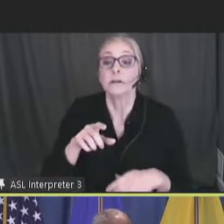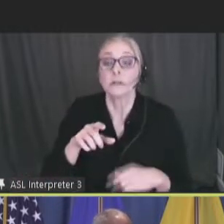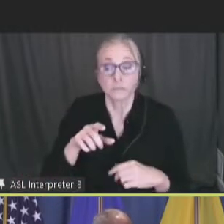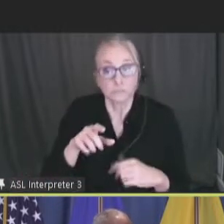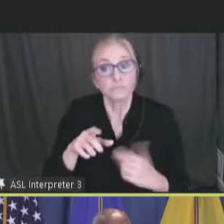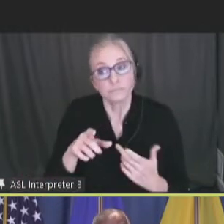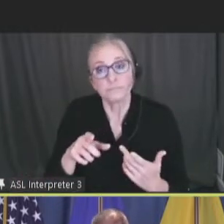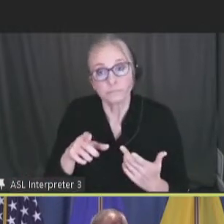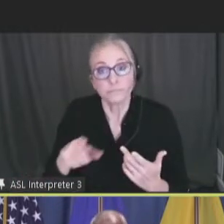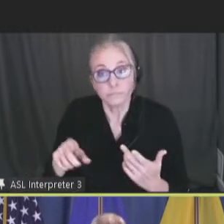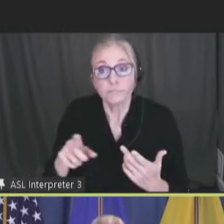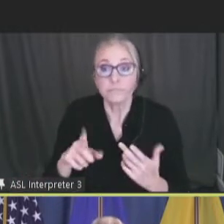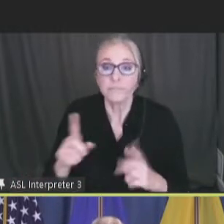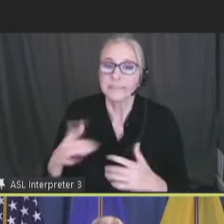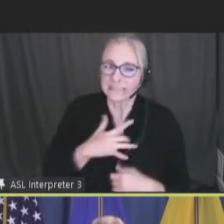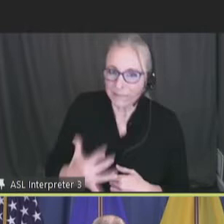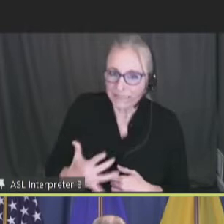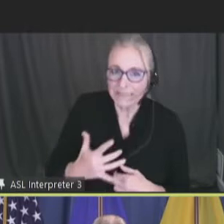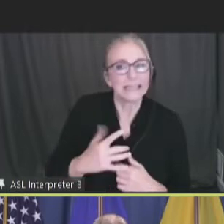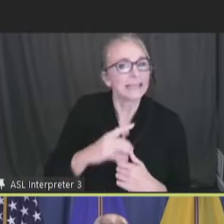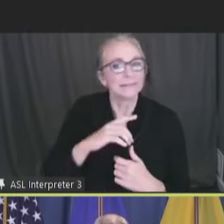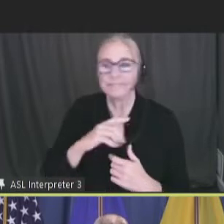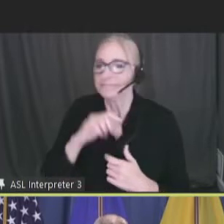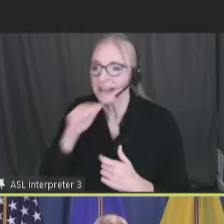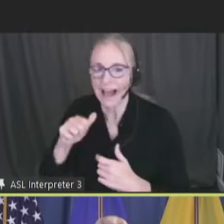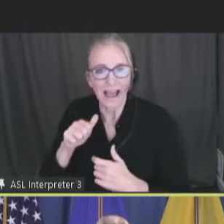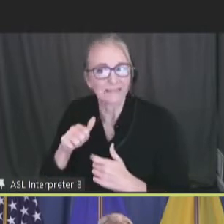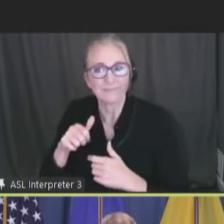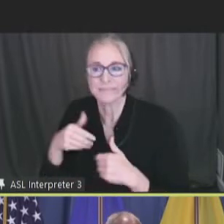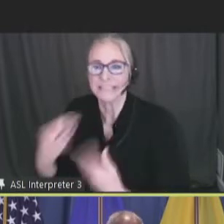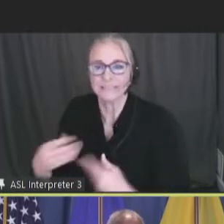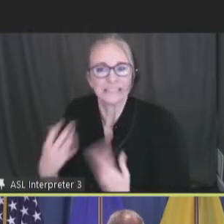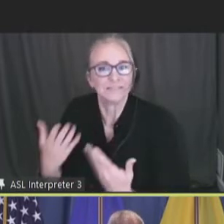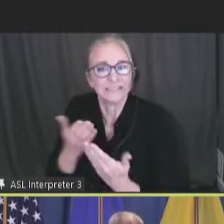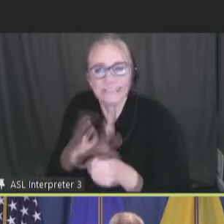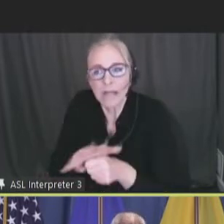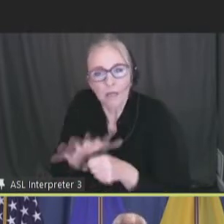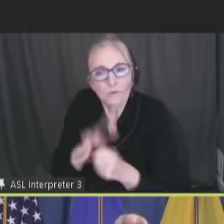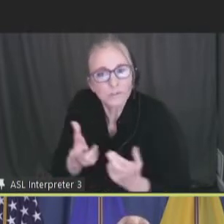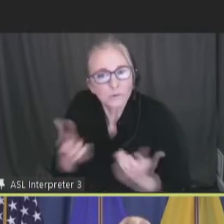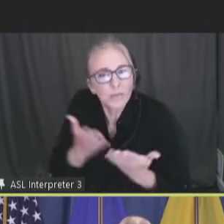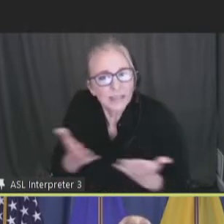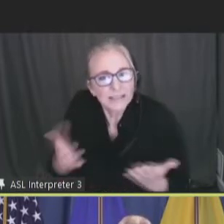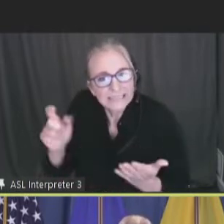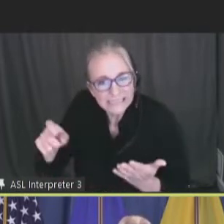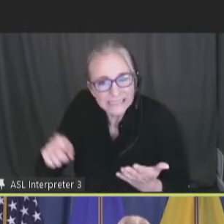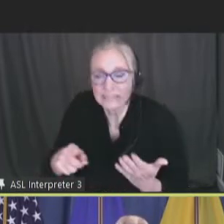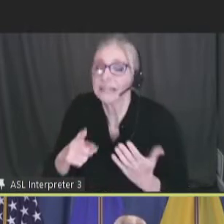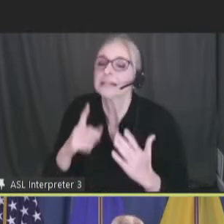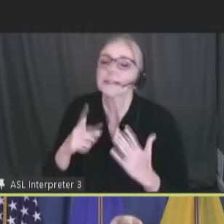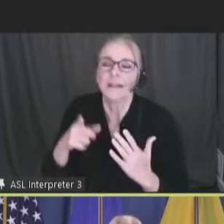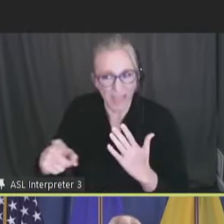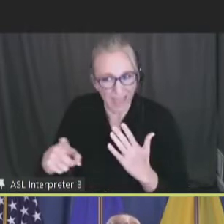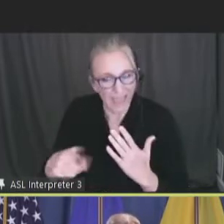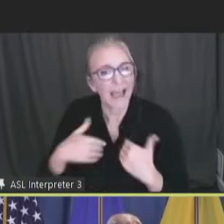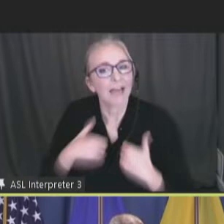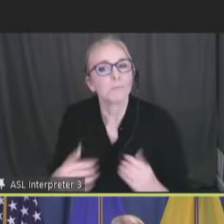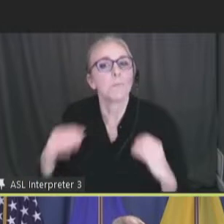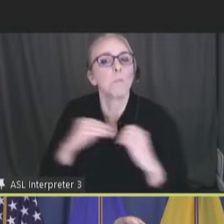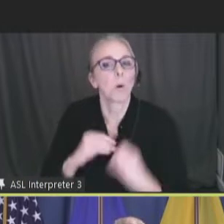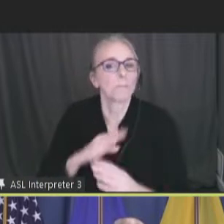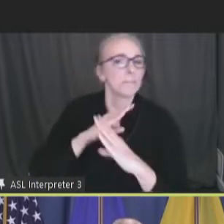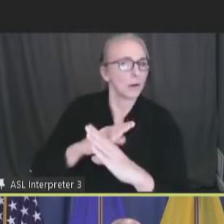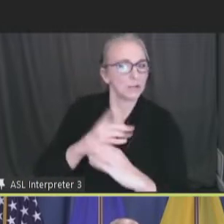historically been underserved and they face additional barriers in accessing vaccines. And